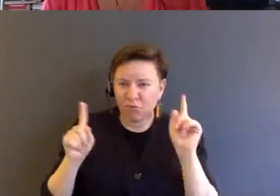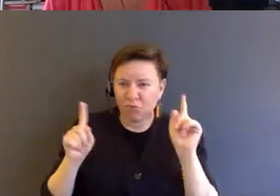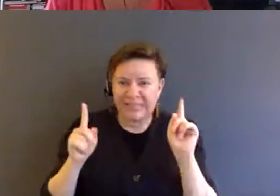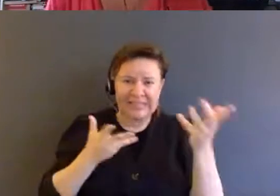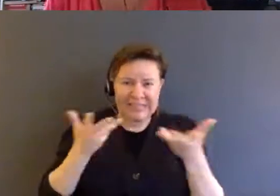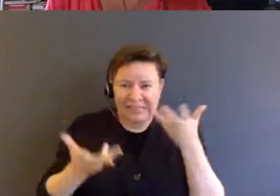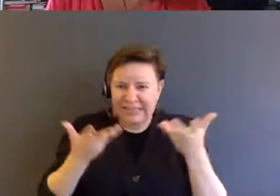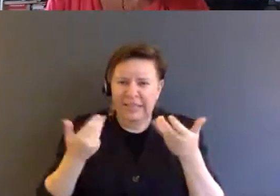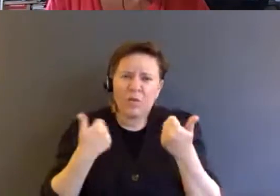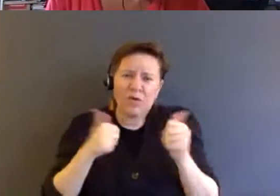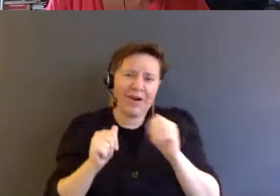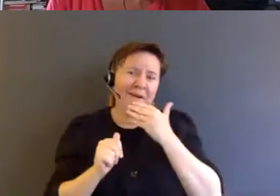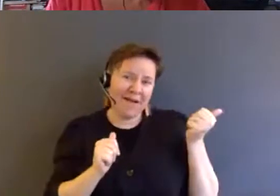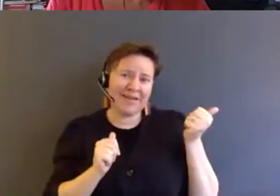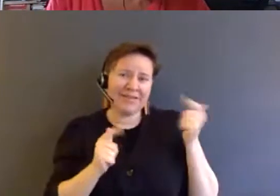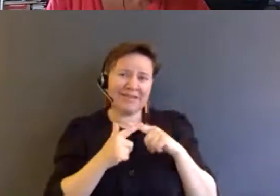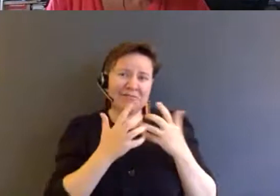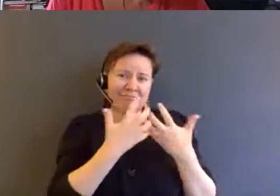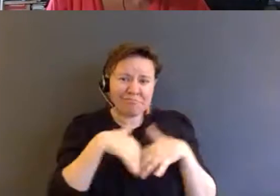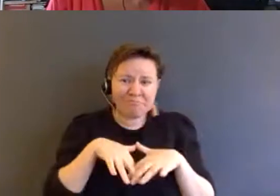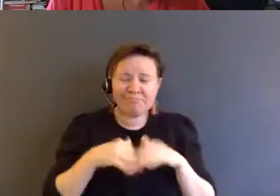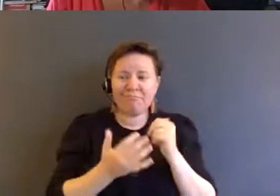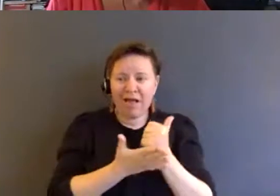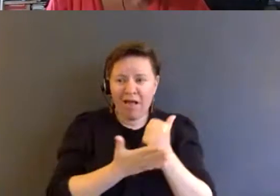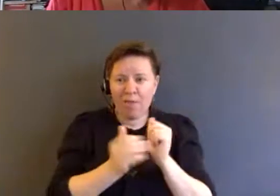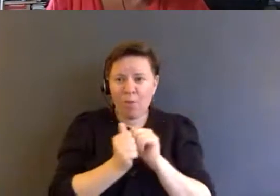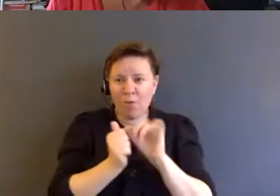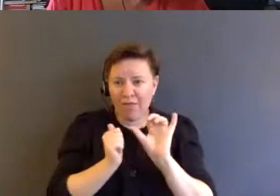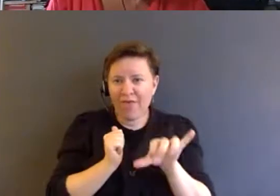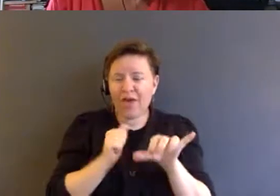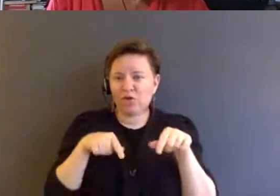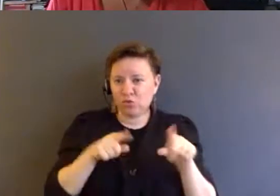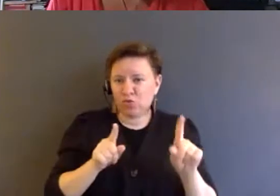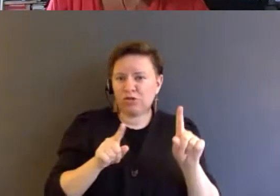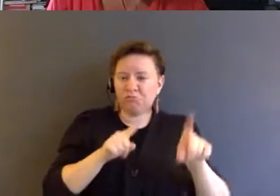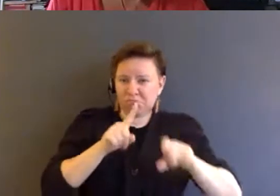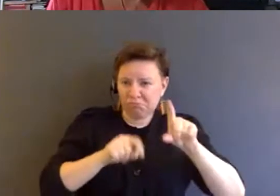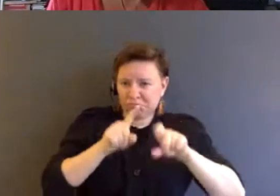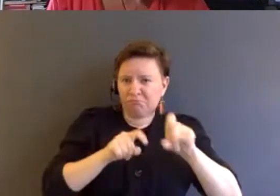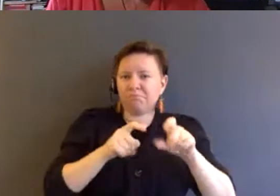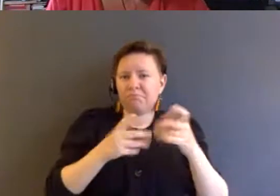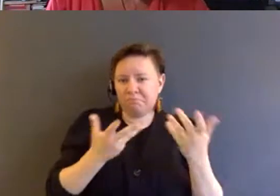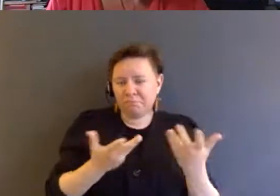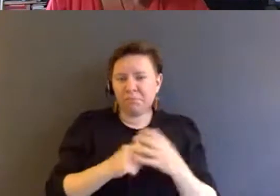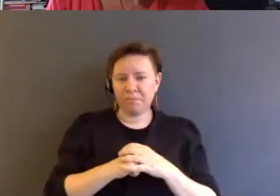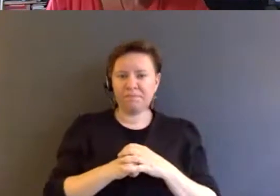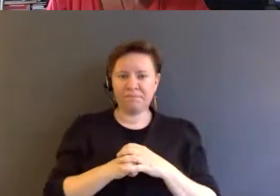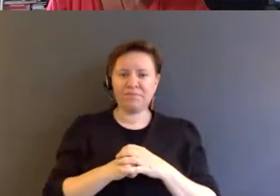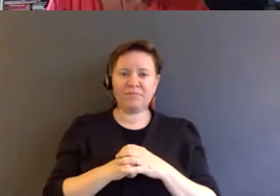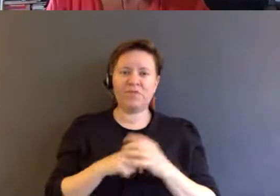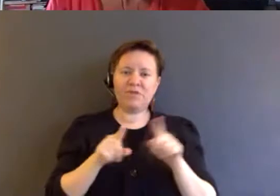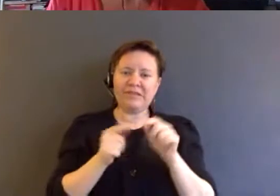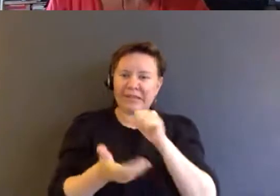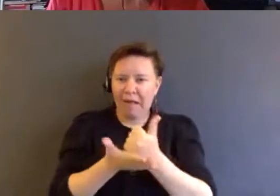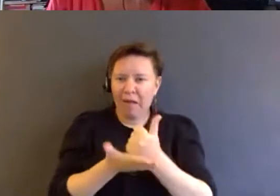to help. You can put that in the Q&A or the chat as well and just help also help each other.